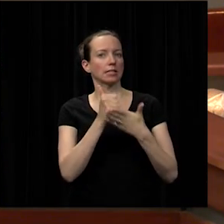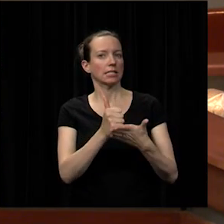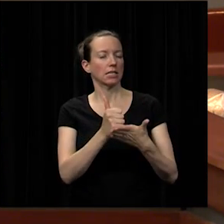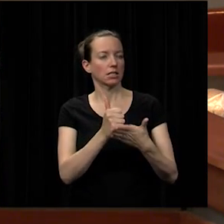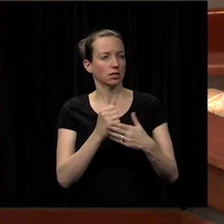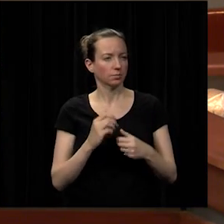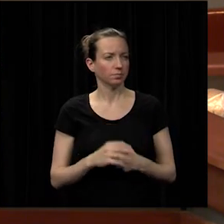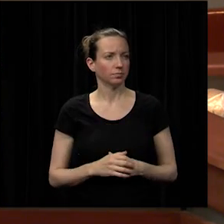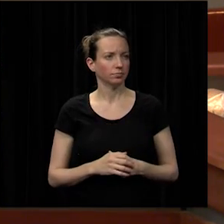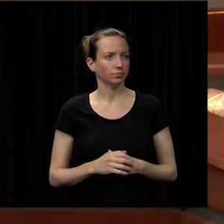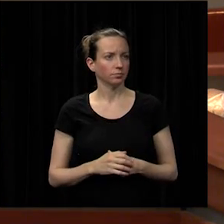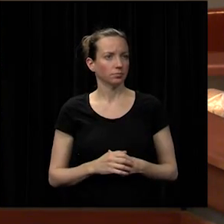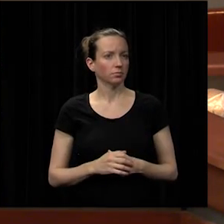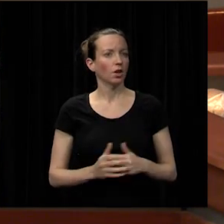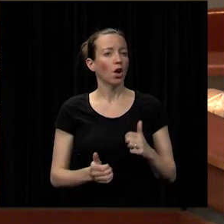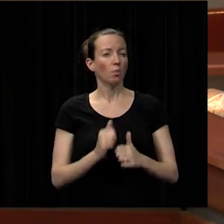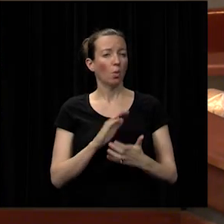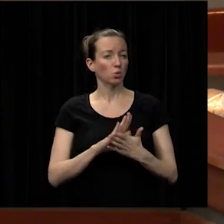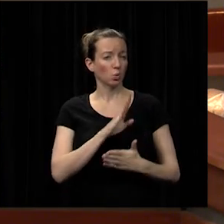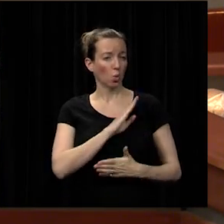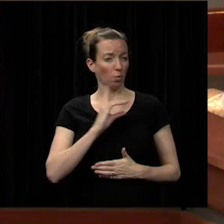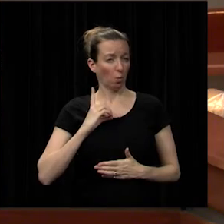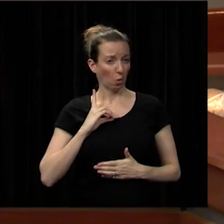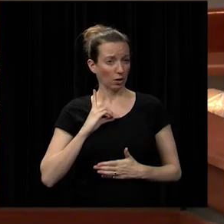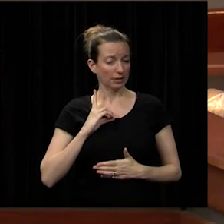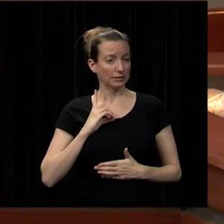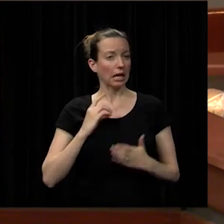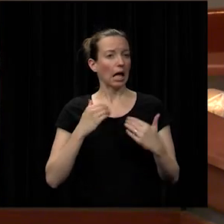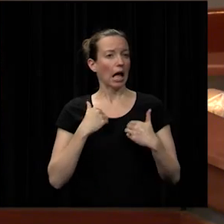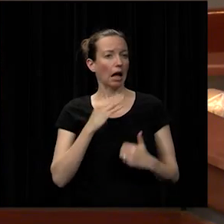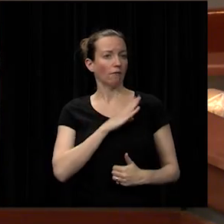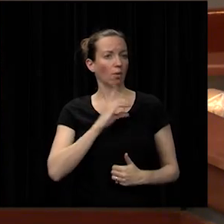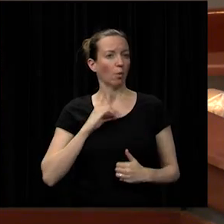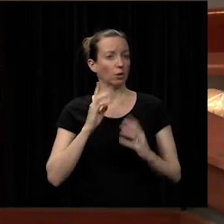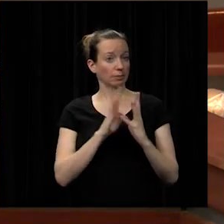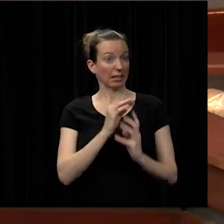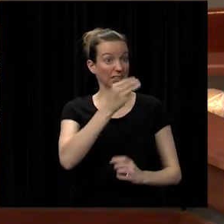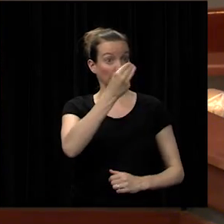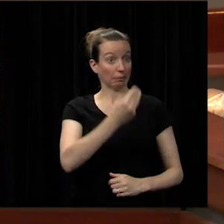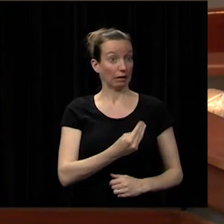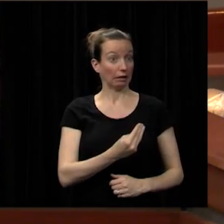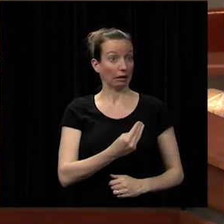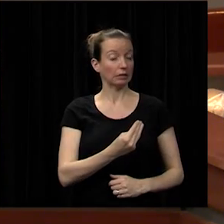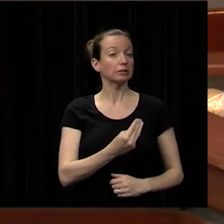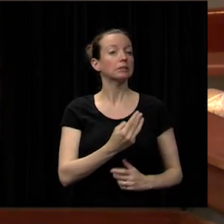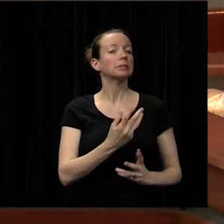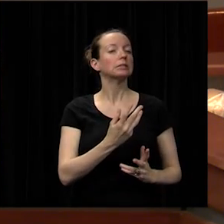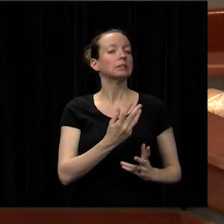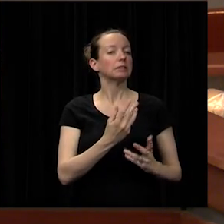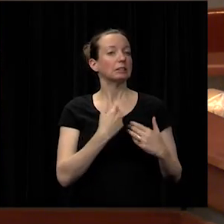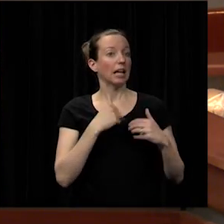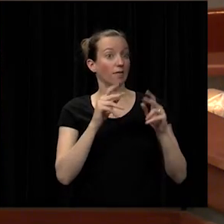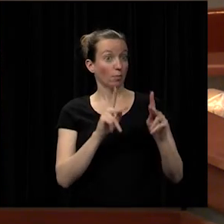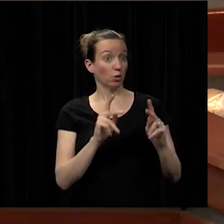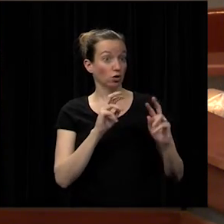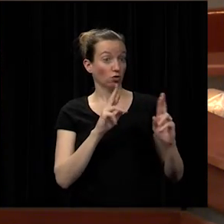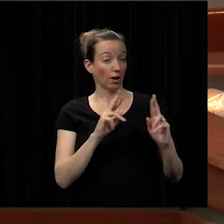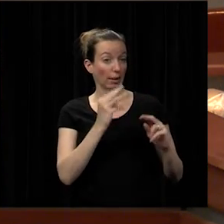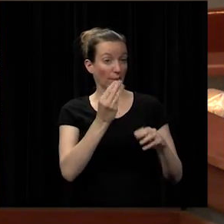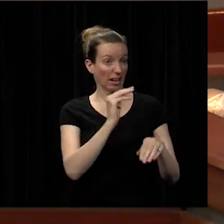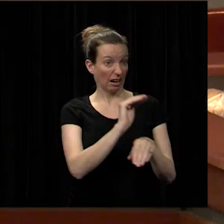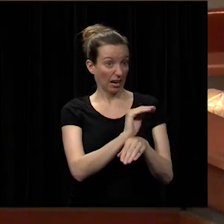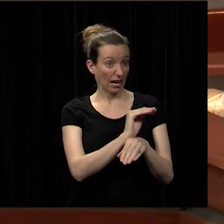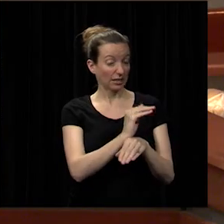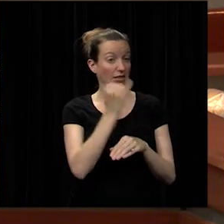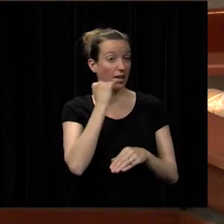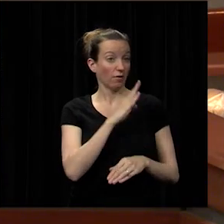most school boards in kansas have the board meetings on monday nights they even put somebody on call on monday nights in their office so that if